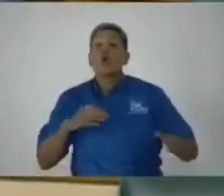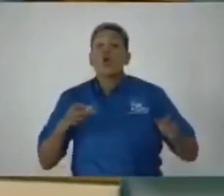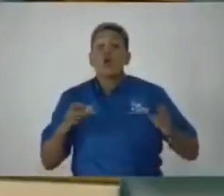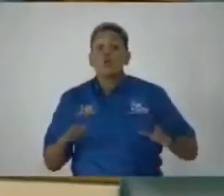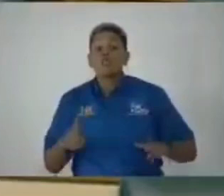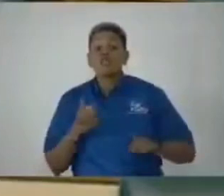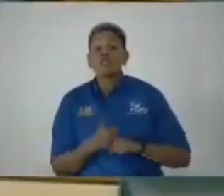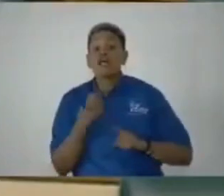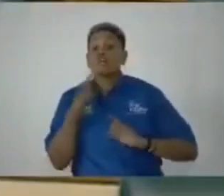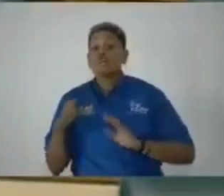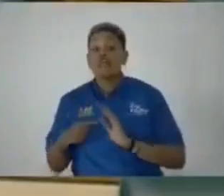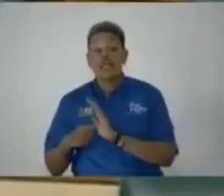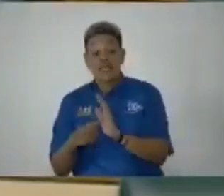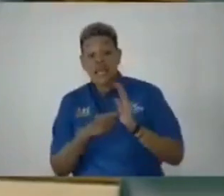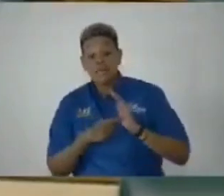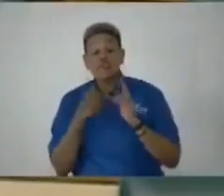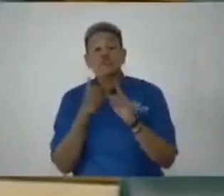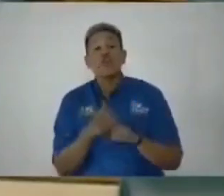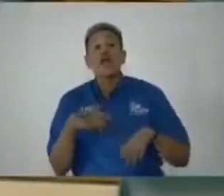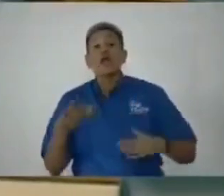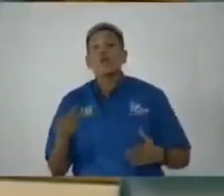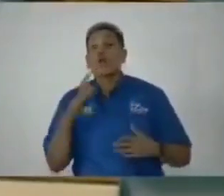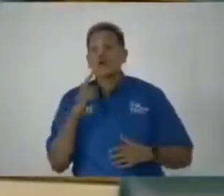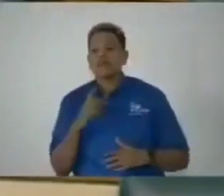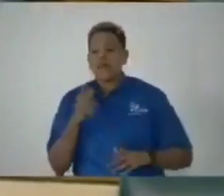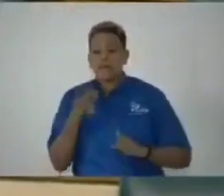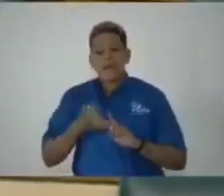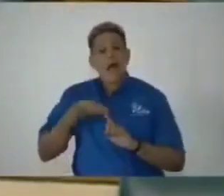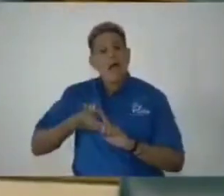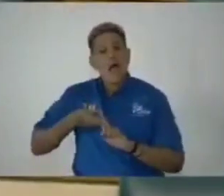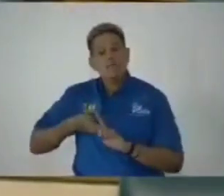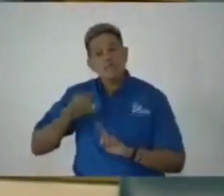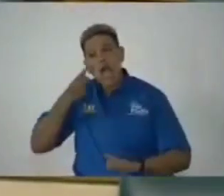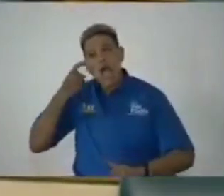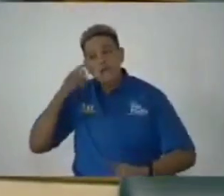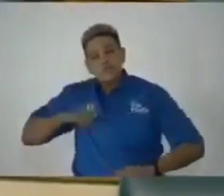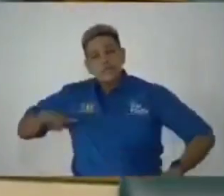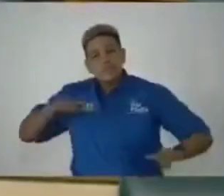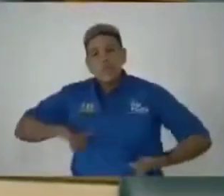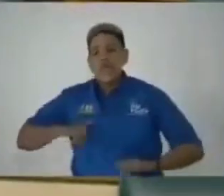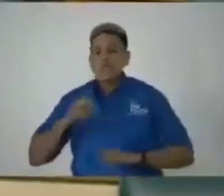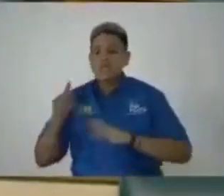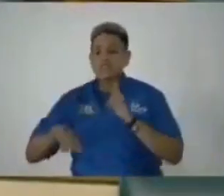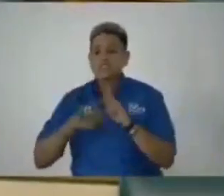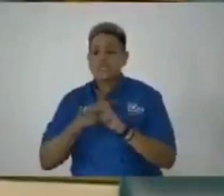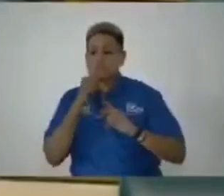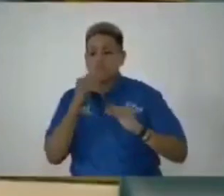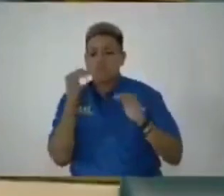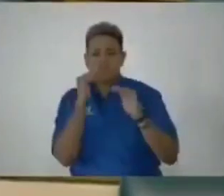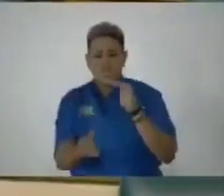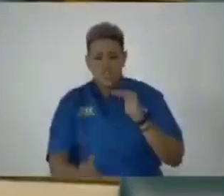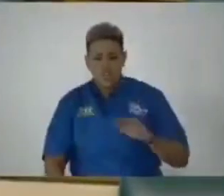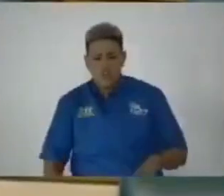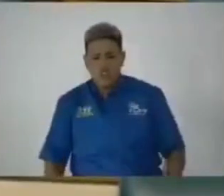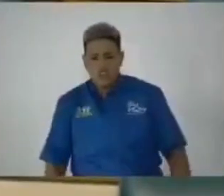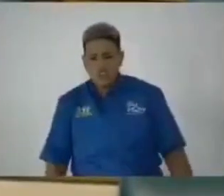has demonstrated a certain bias, a certain unfairness,